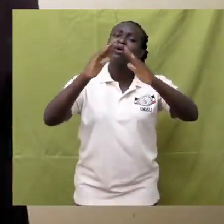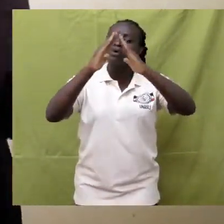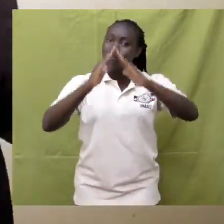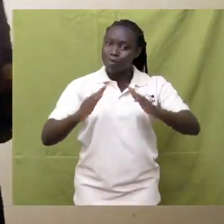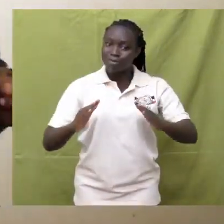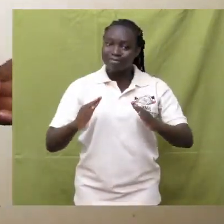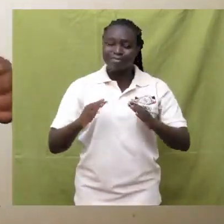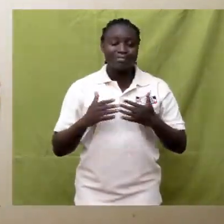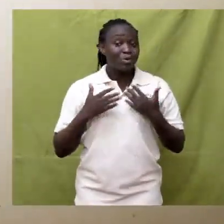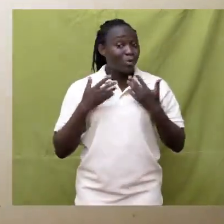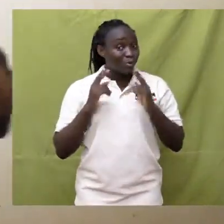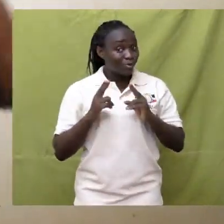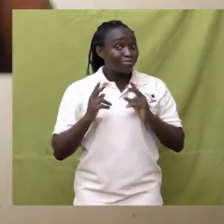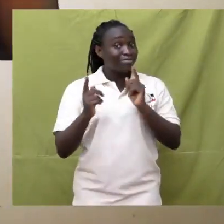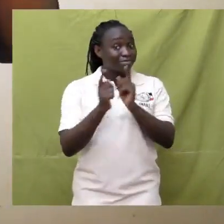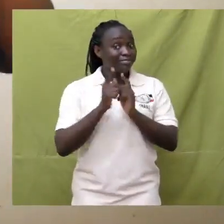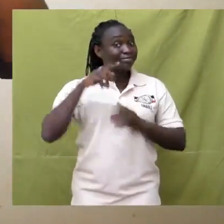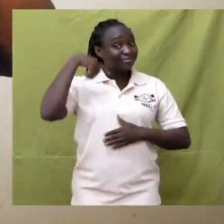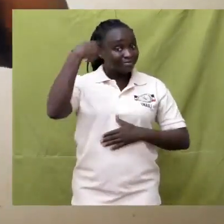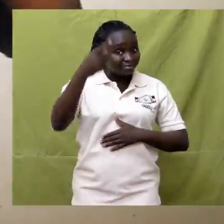lesson Goodbye